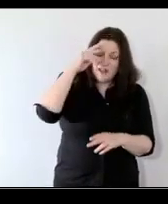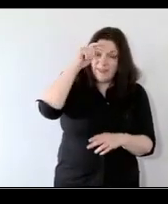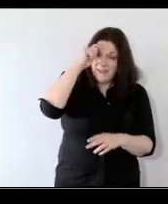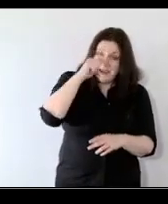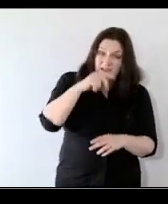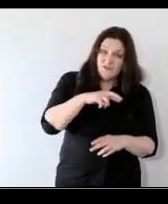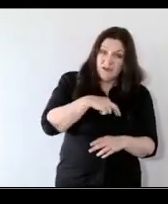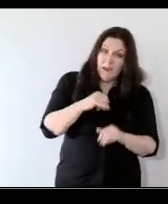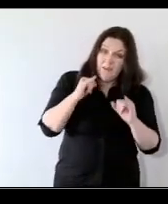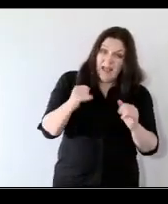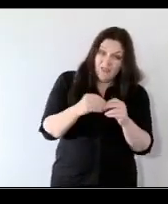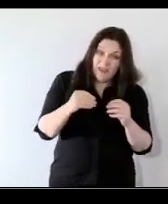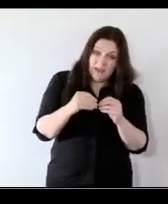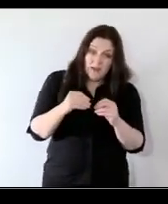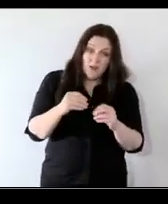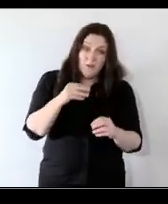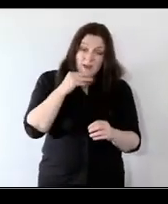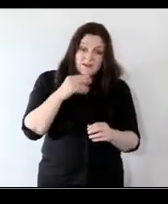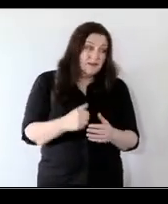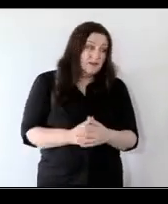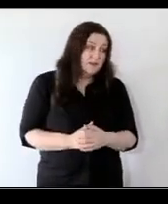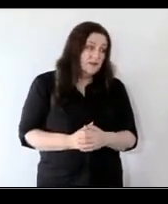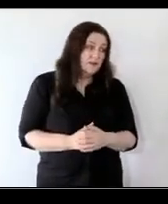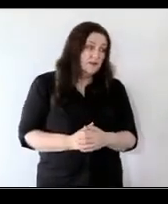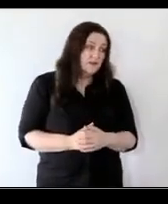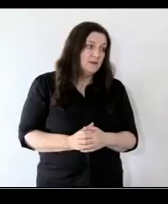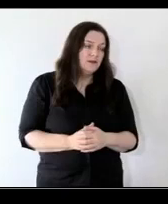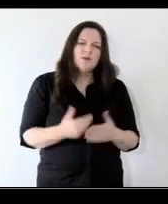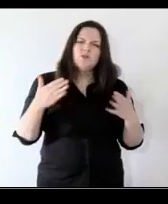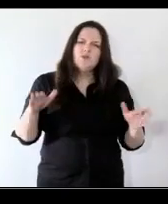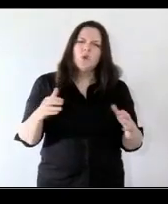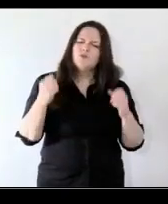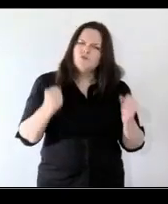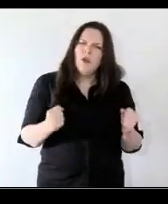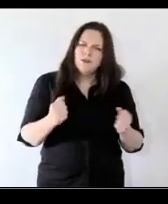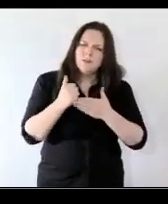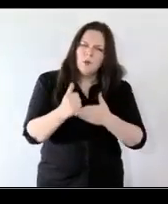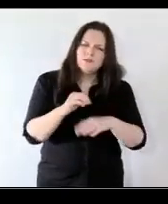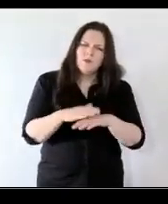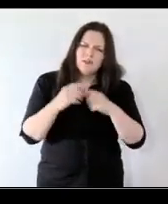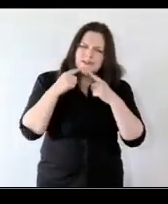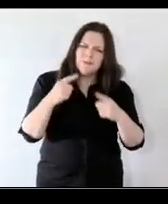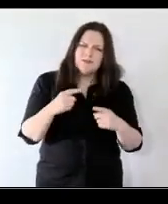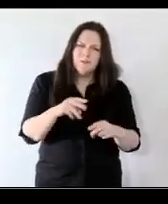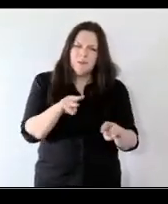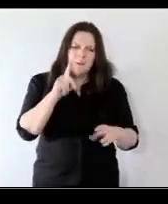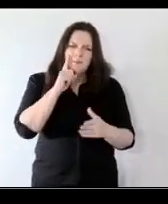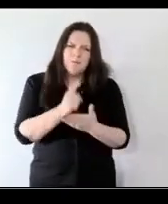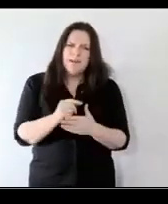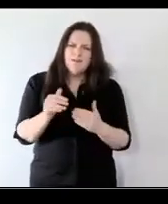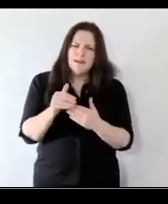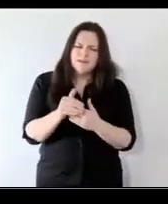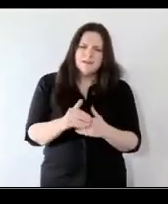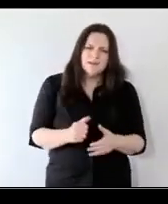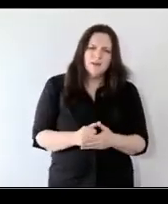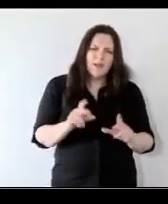that was a bad thing it says it's showing relatively strong support in ireland for the statement so we can probably uh